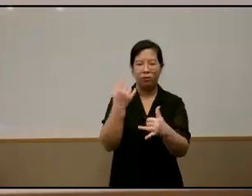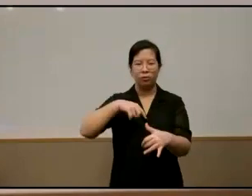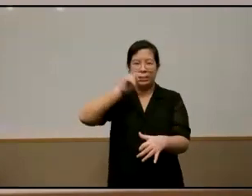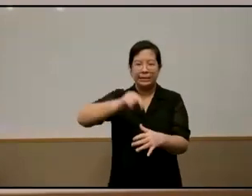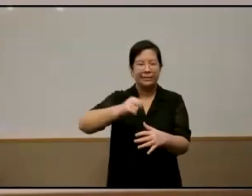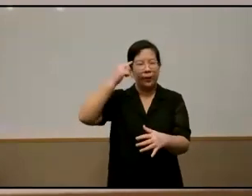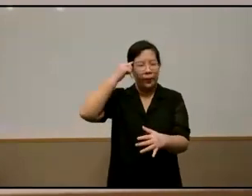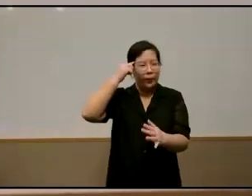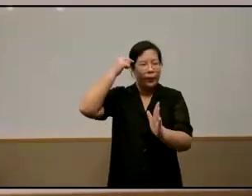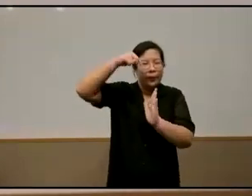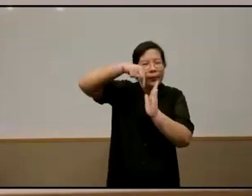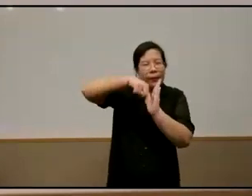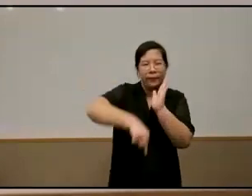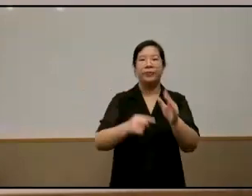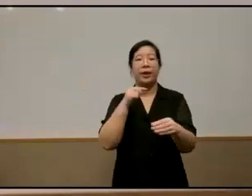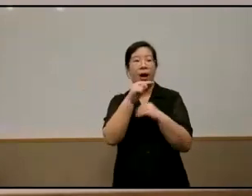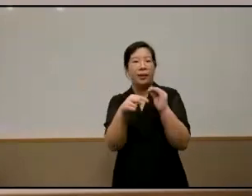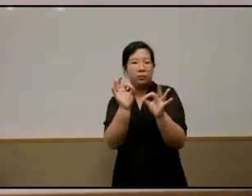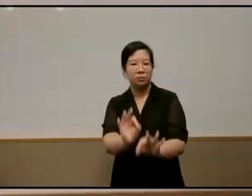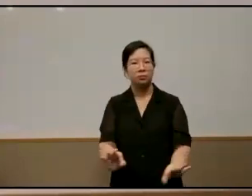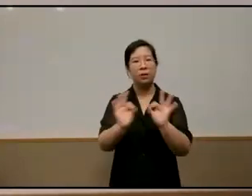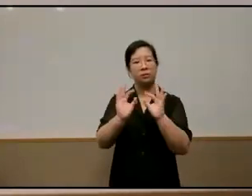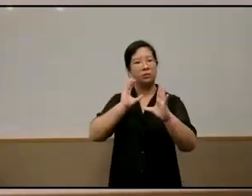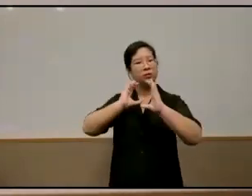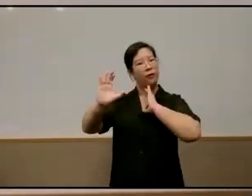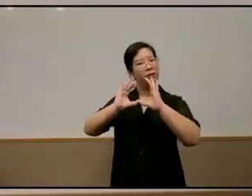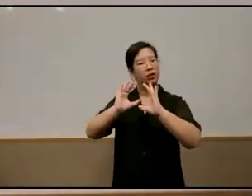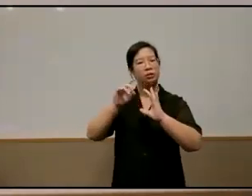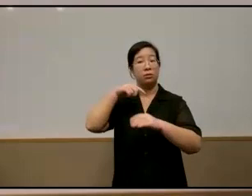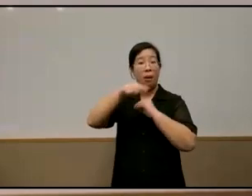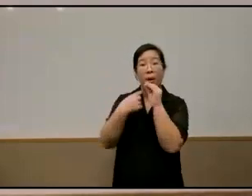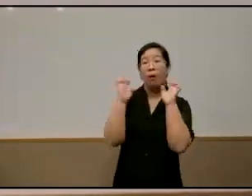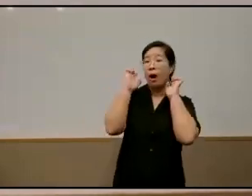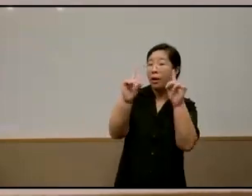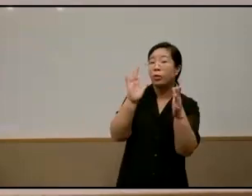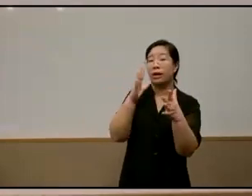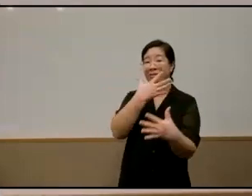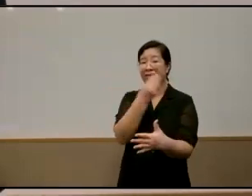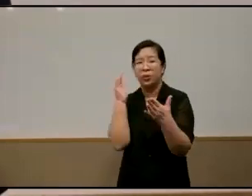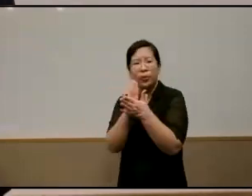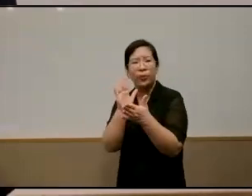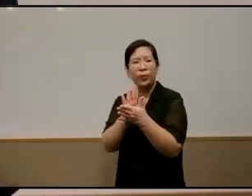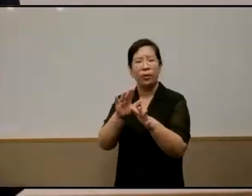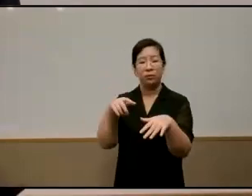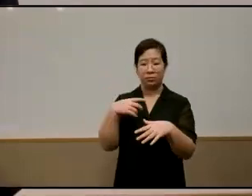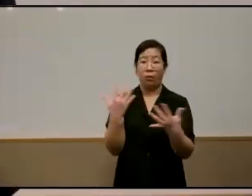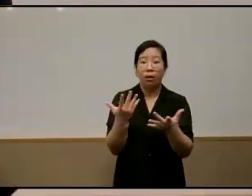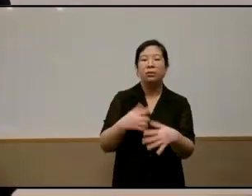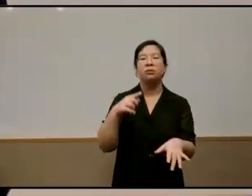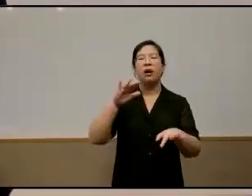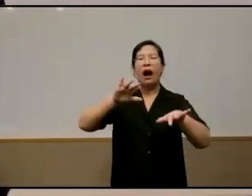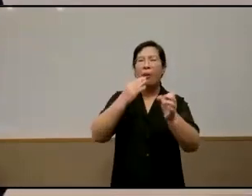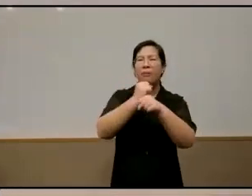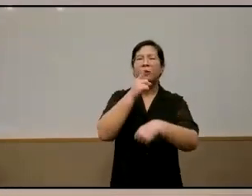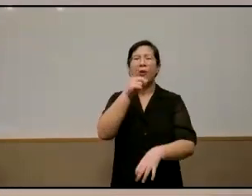the essential conversations of education and schooling that is how do we ensure that